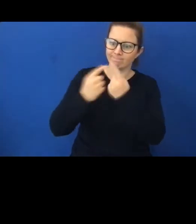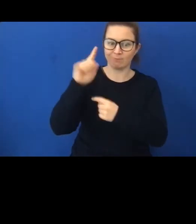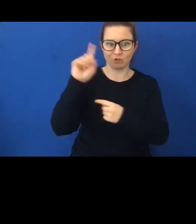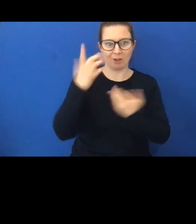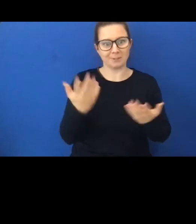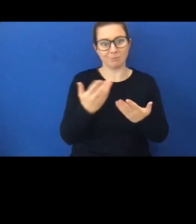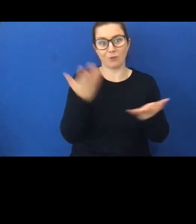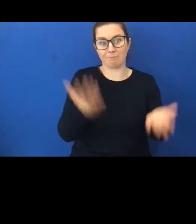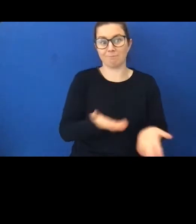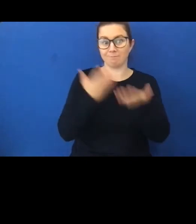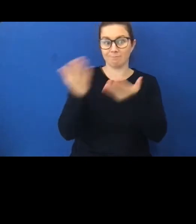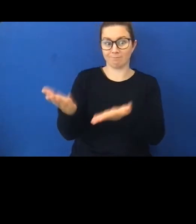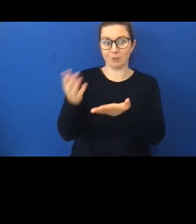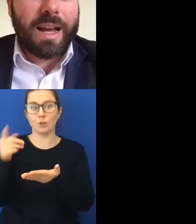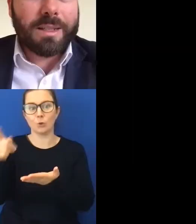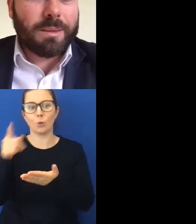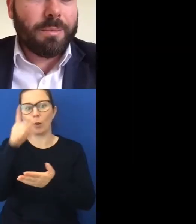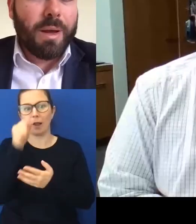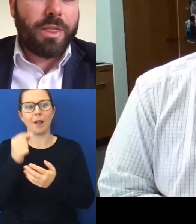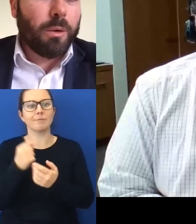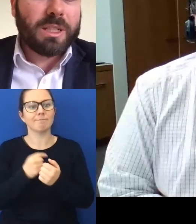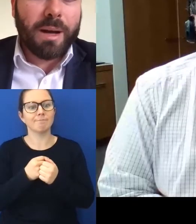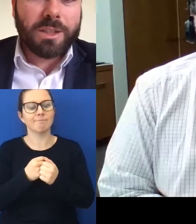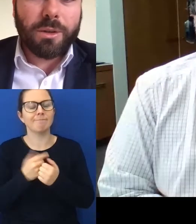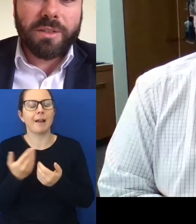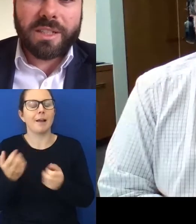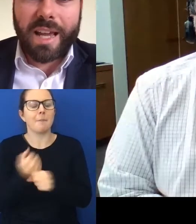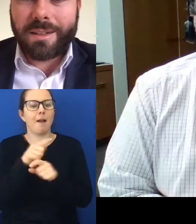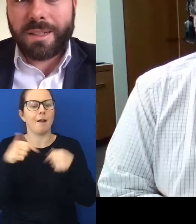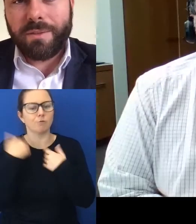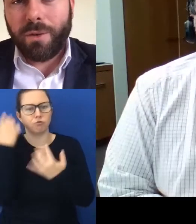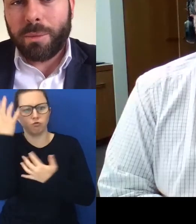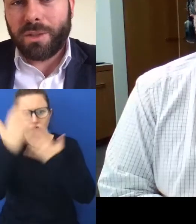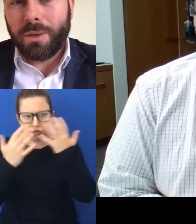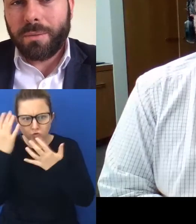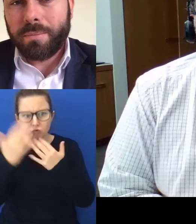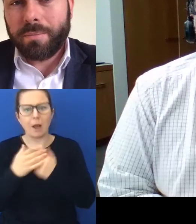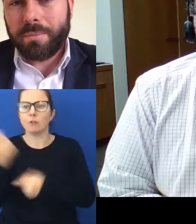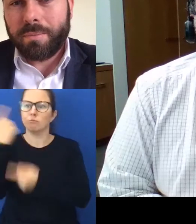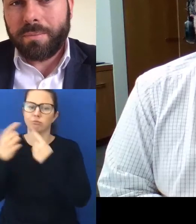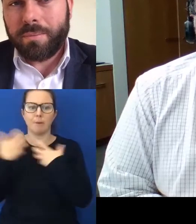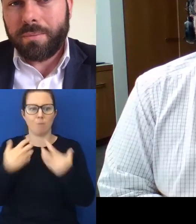you to provoke some thoughts amongst all of us and inform us all.